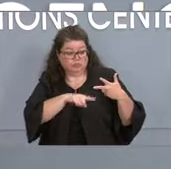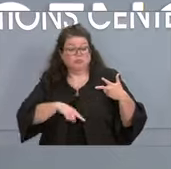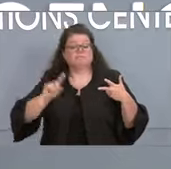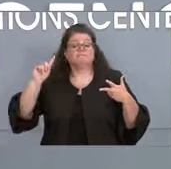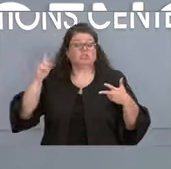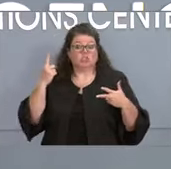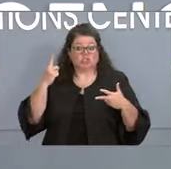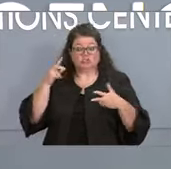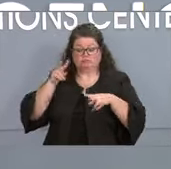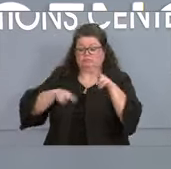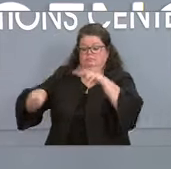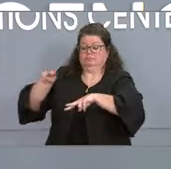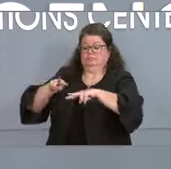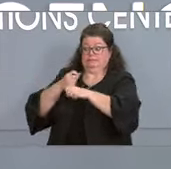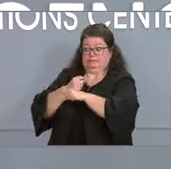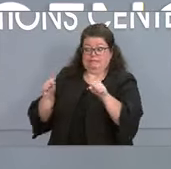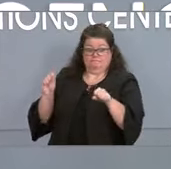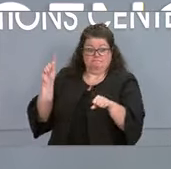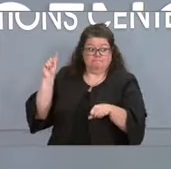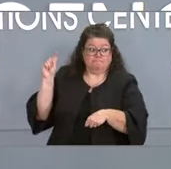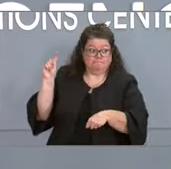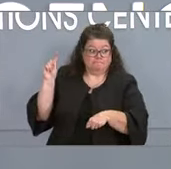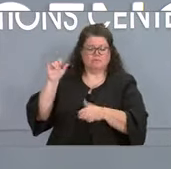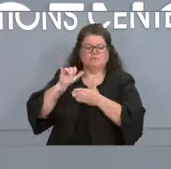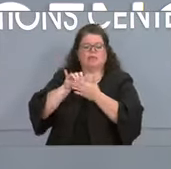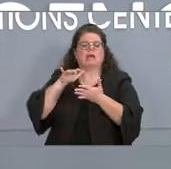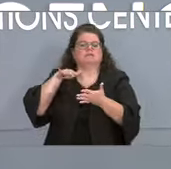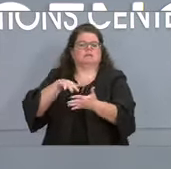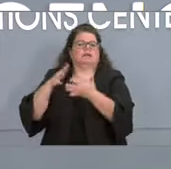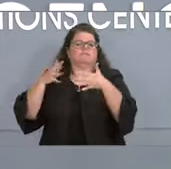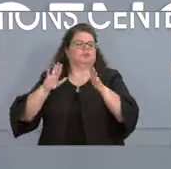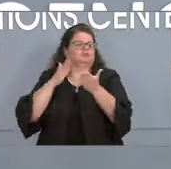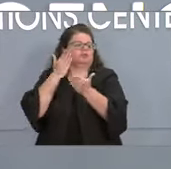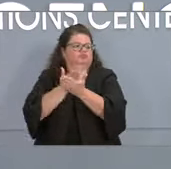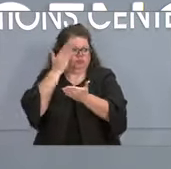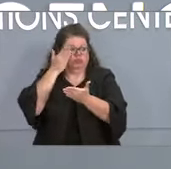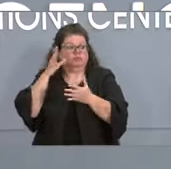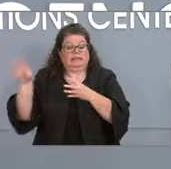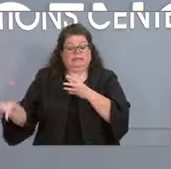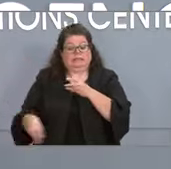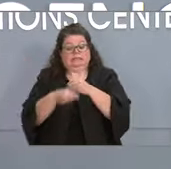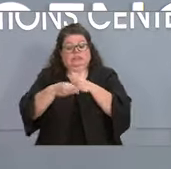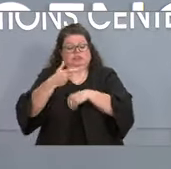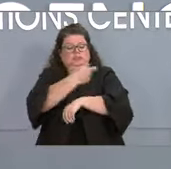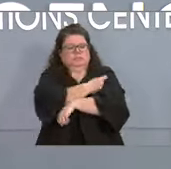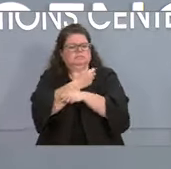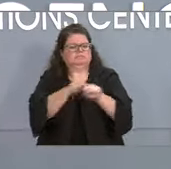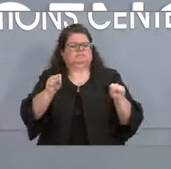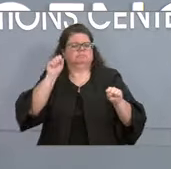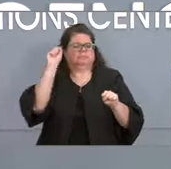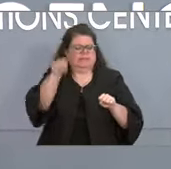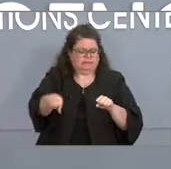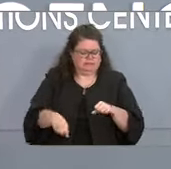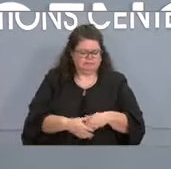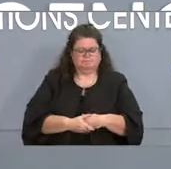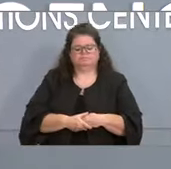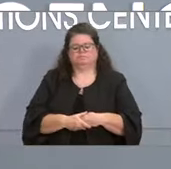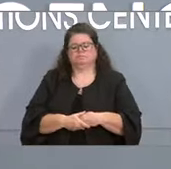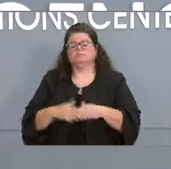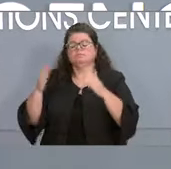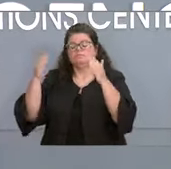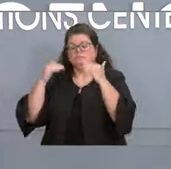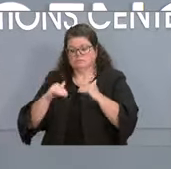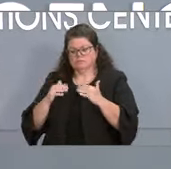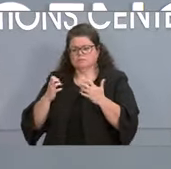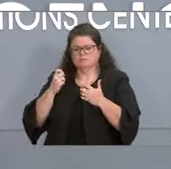foremost, make sure that is safe. And I think that's what the studies are showing over and over that getting an additional booster shot is safe. Second, then they are looking to